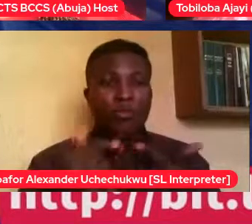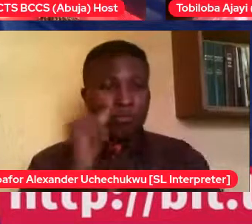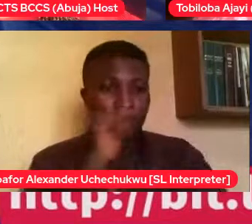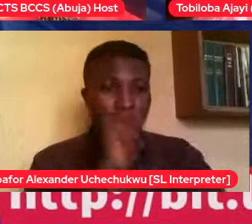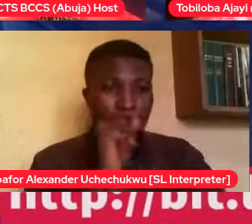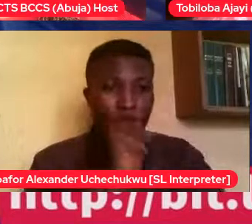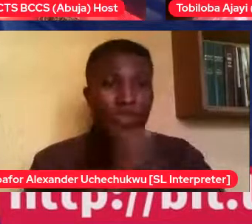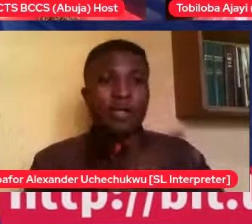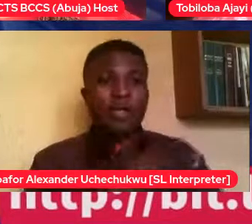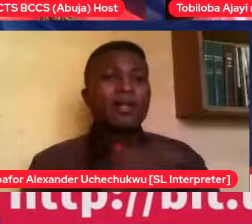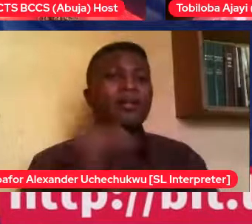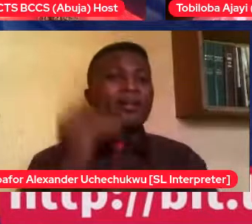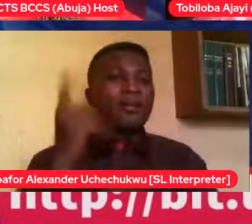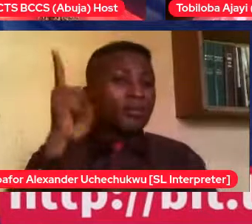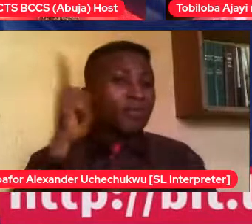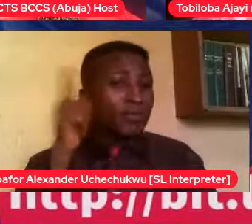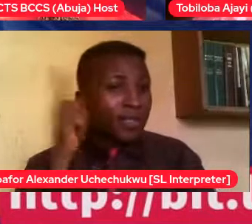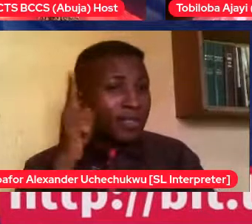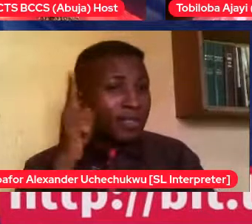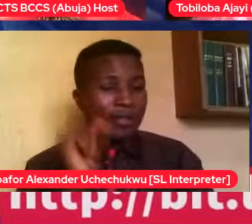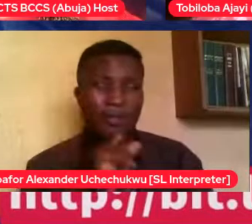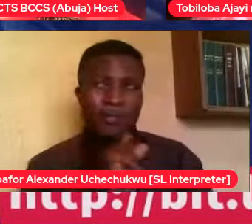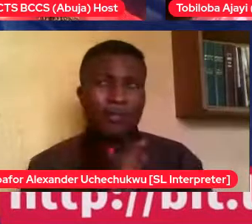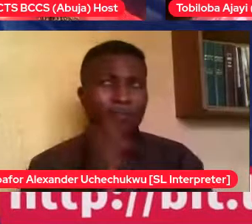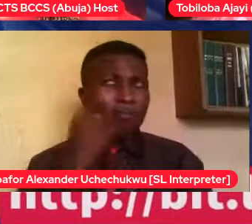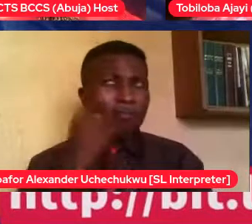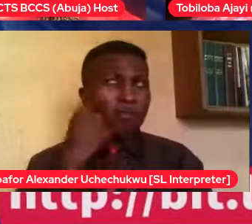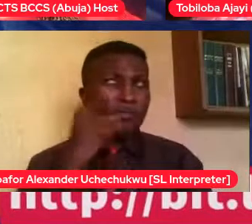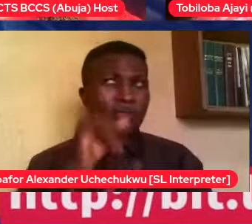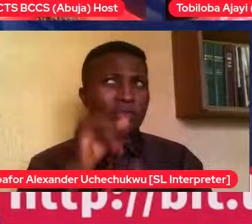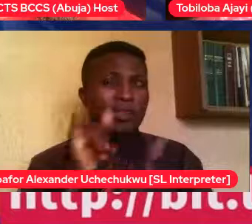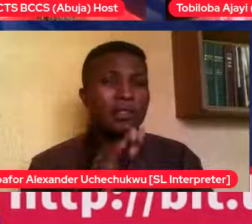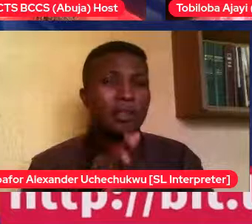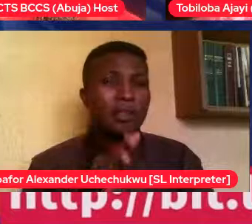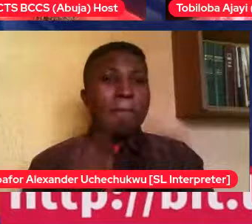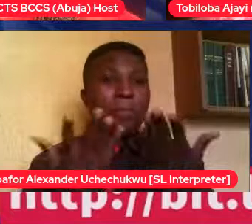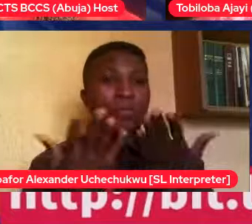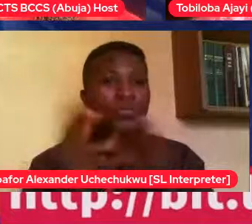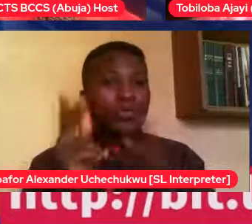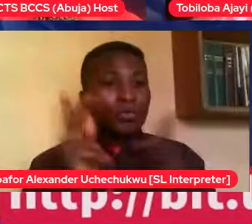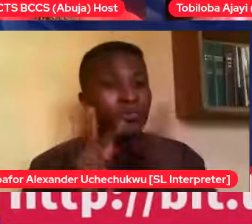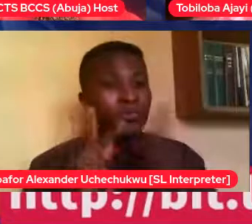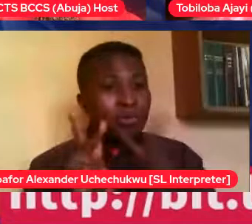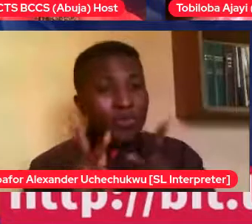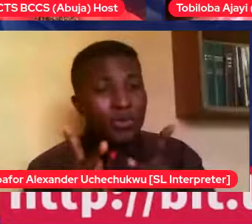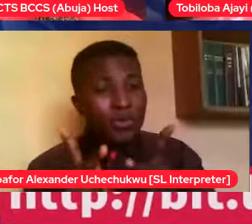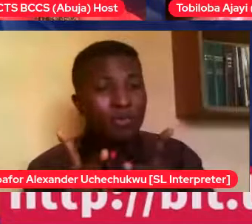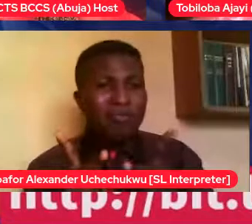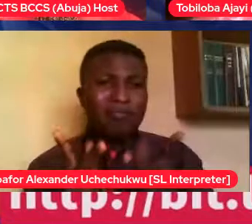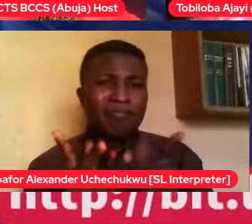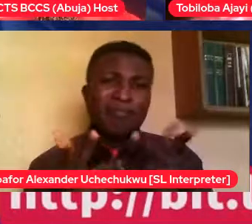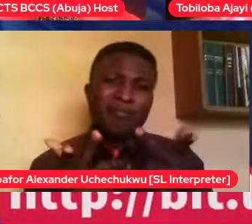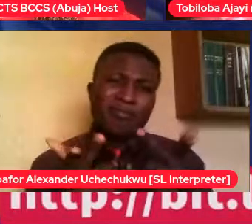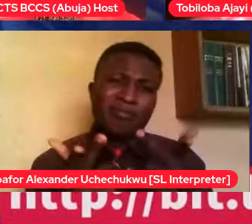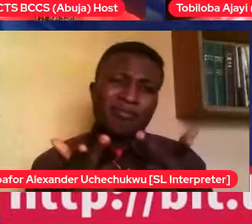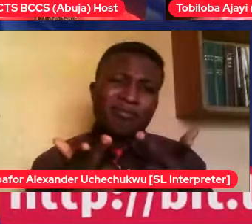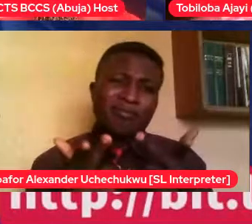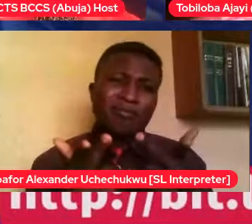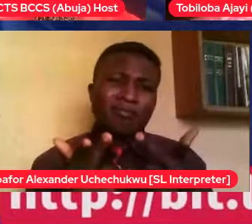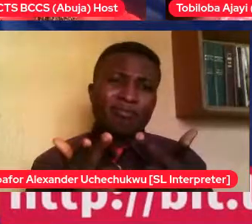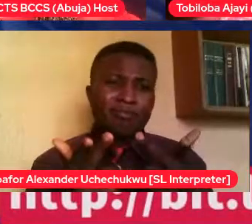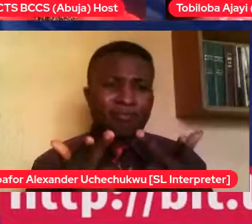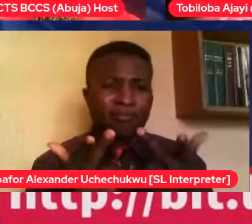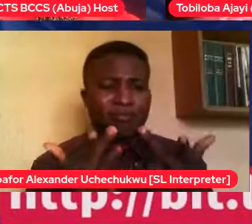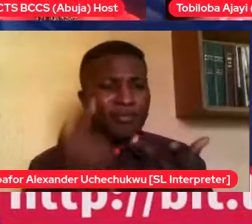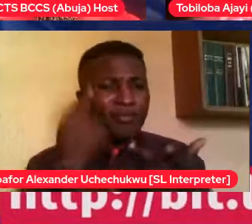society does not, for some reason, society somehow thinks that, especially when it's the, especially when you're female